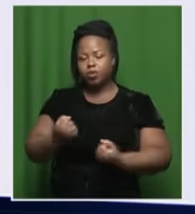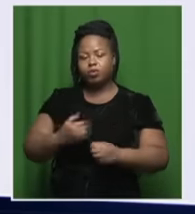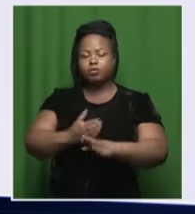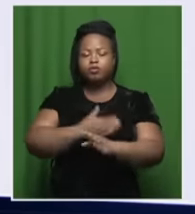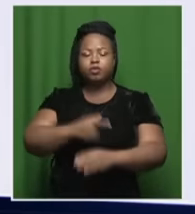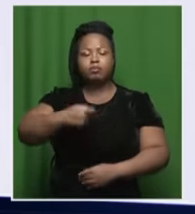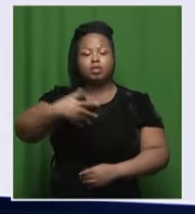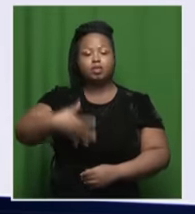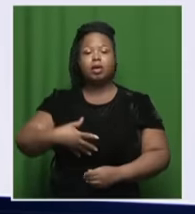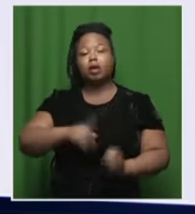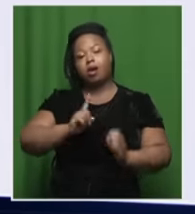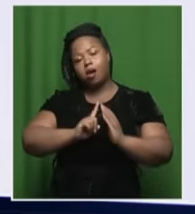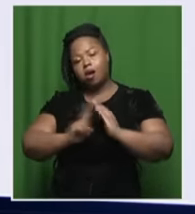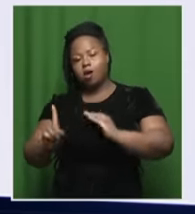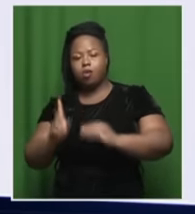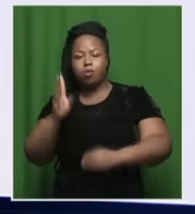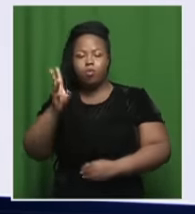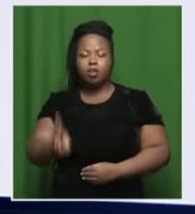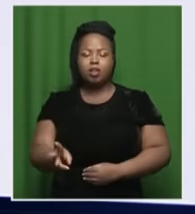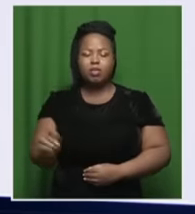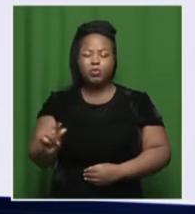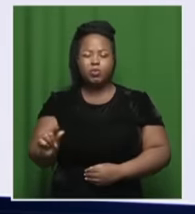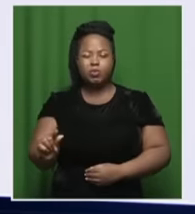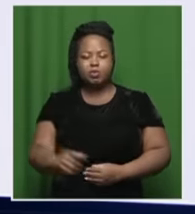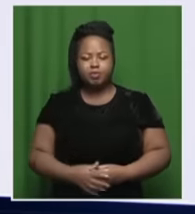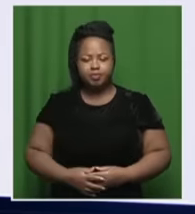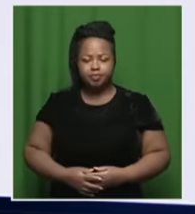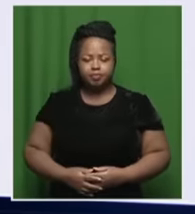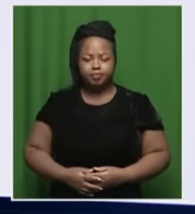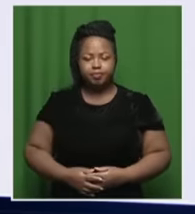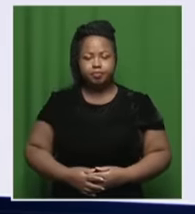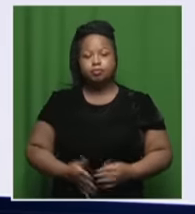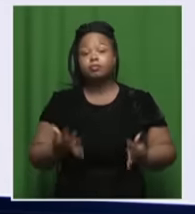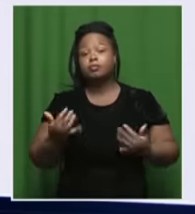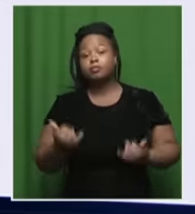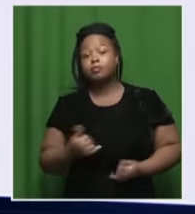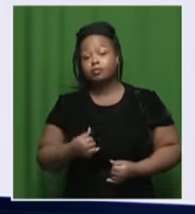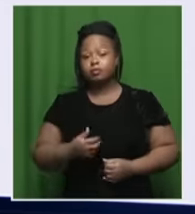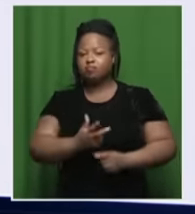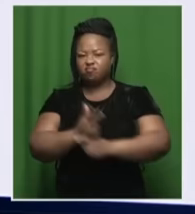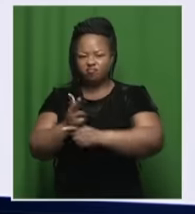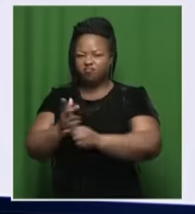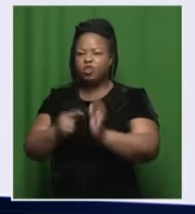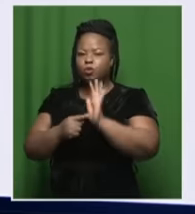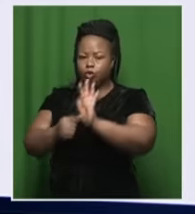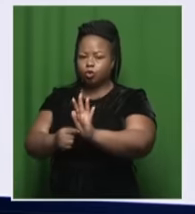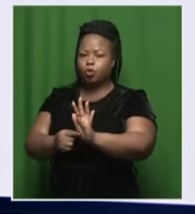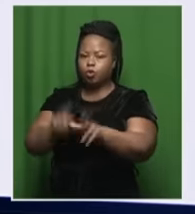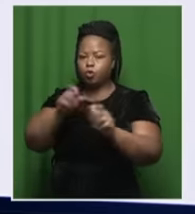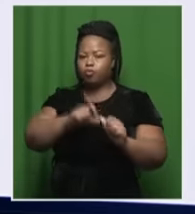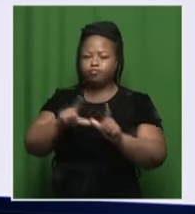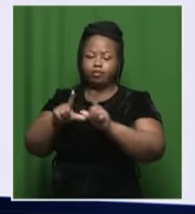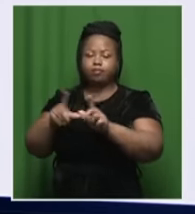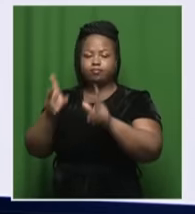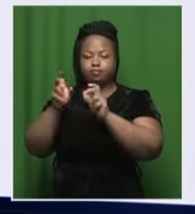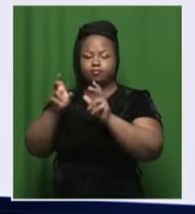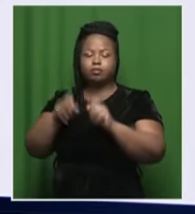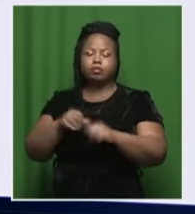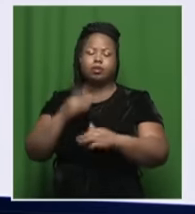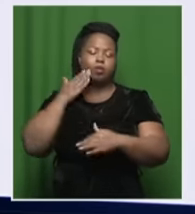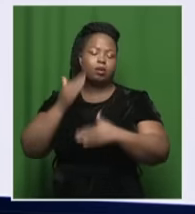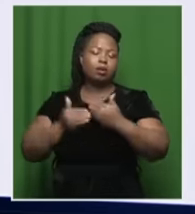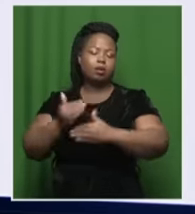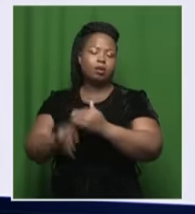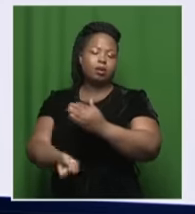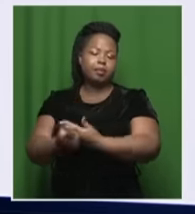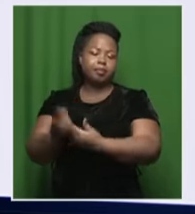is expected to arrive any time now. And, of course, we will keep our eyes there and let you know as soon as there